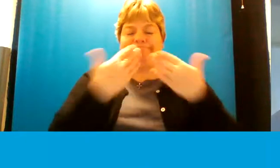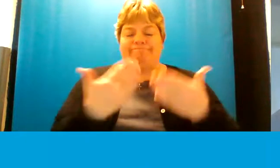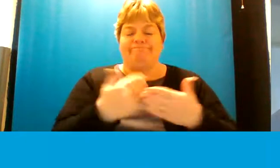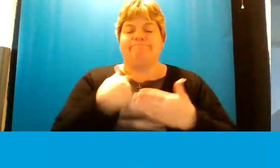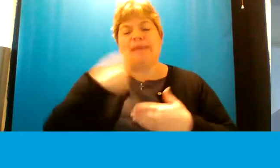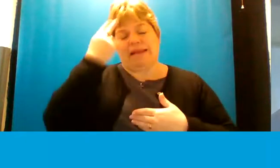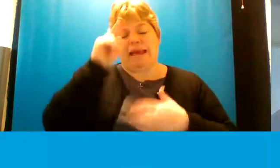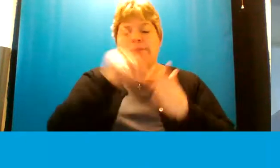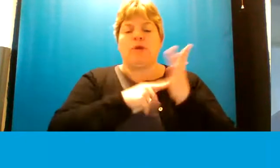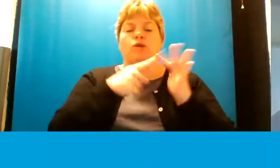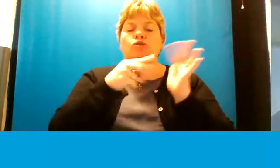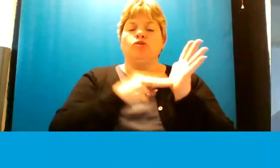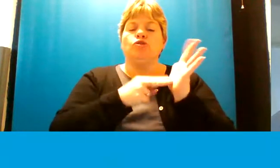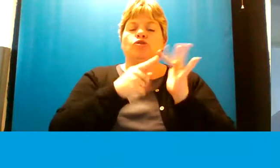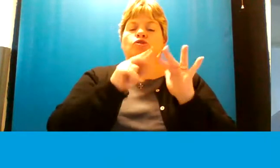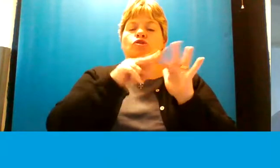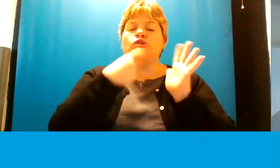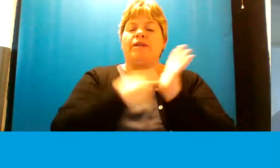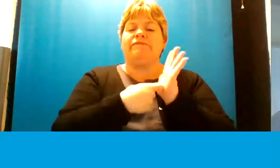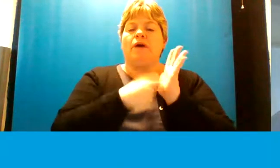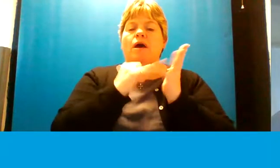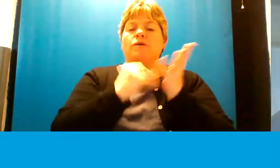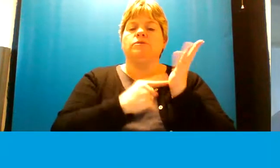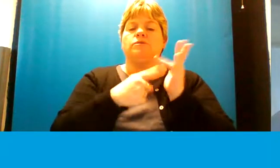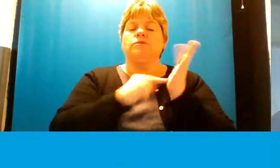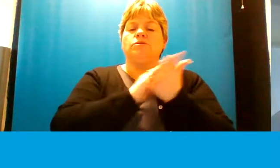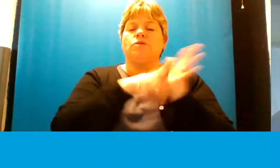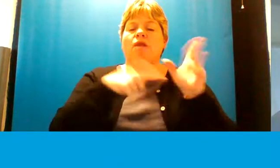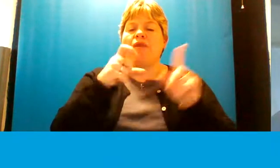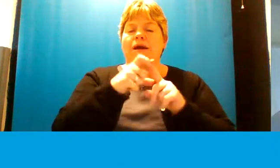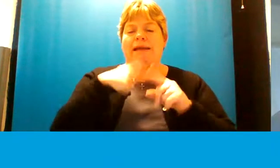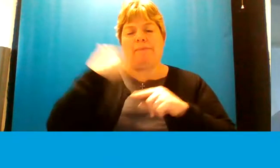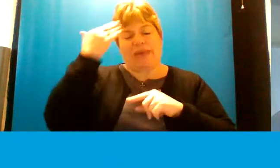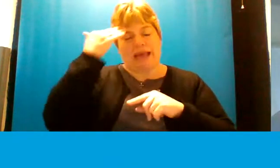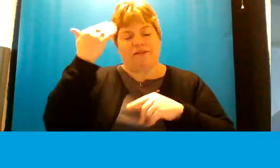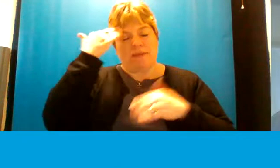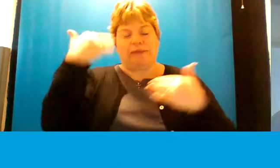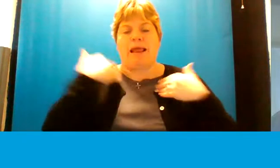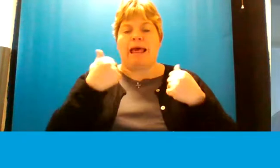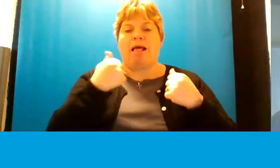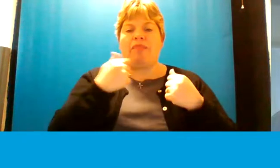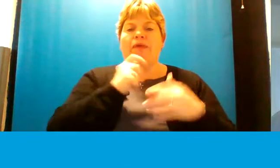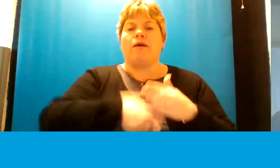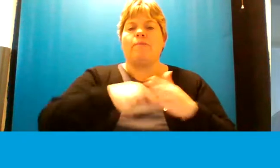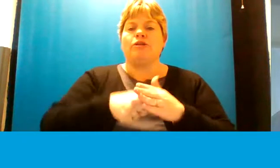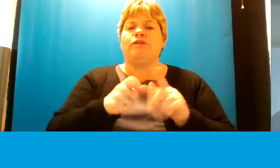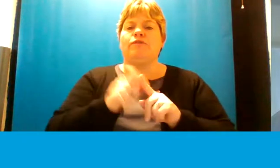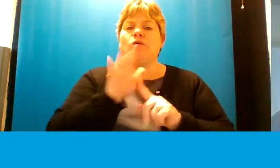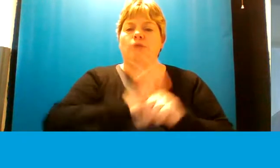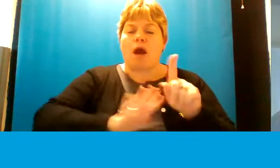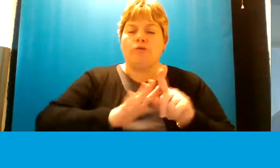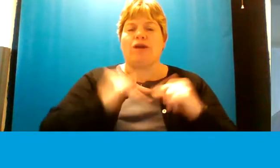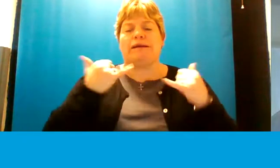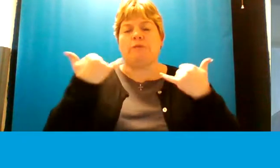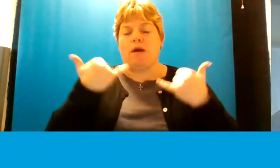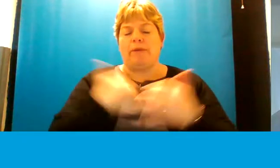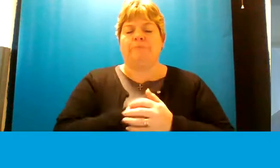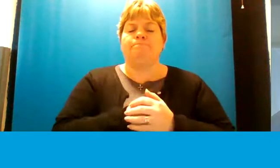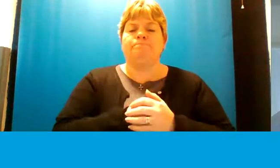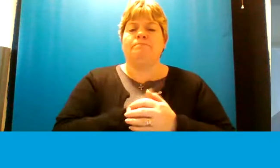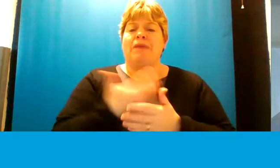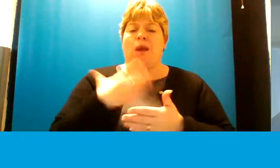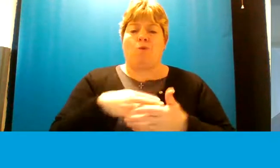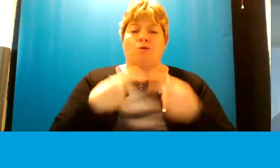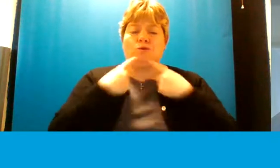i'm Jennifer Stockard i'm the head of adult mental health commissioning for Derby and Derbyshire and i i'd want to just